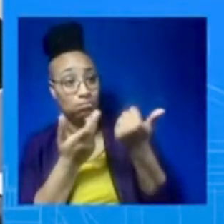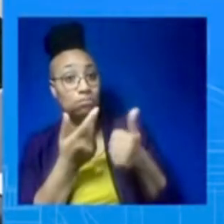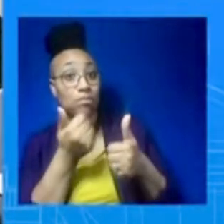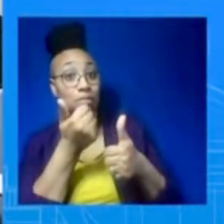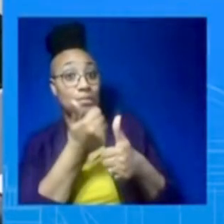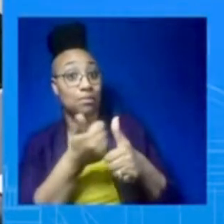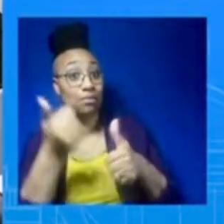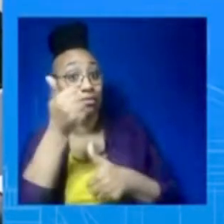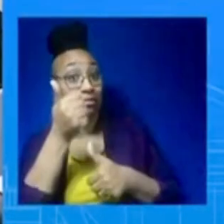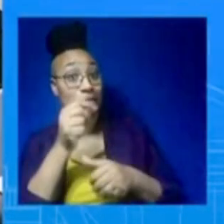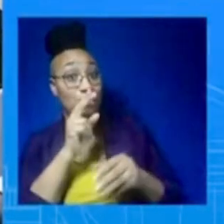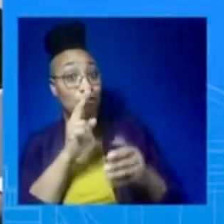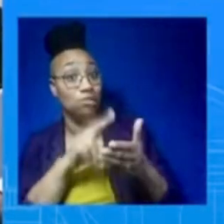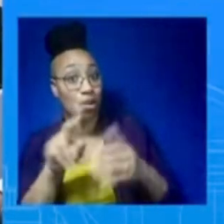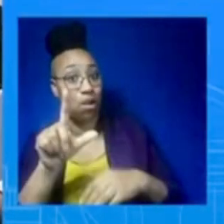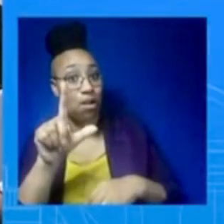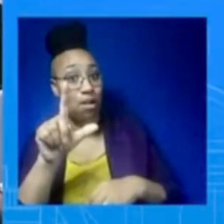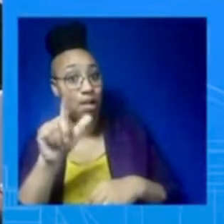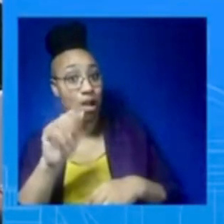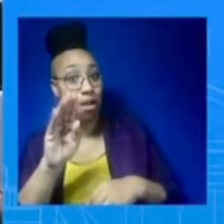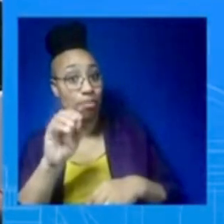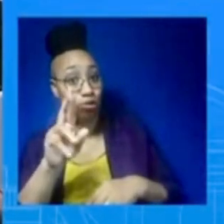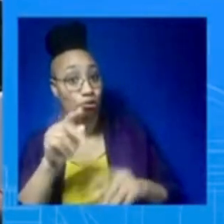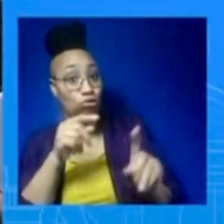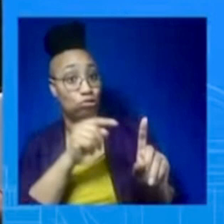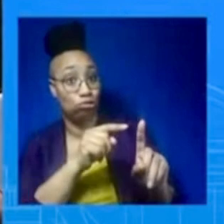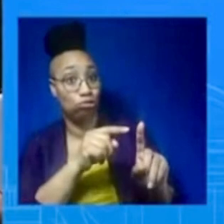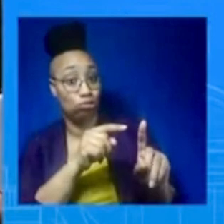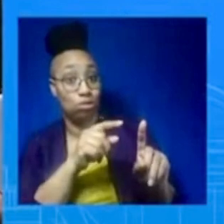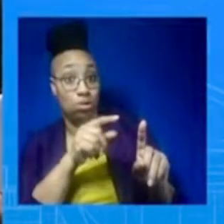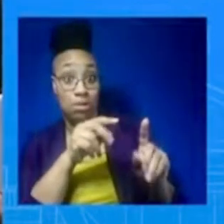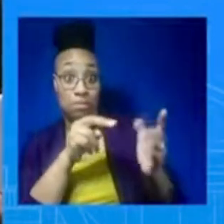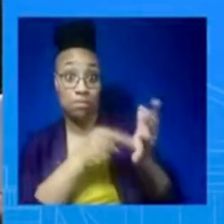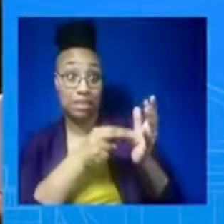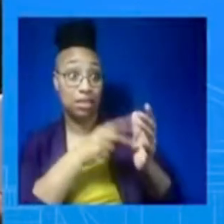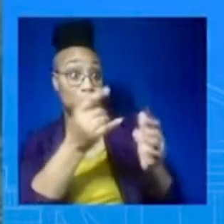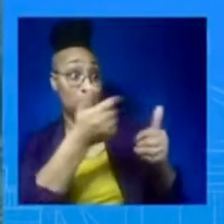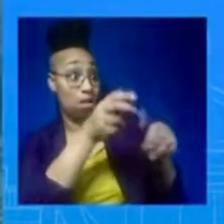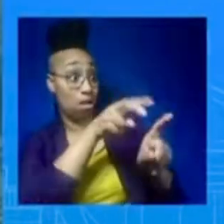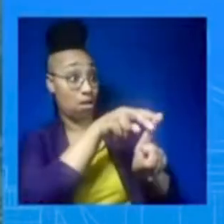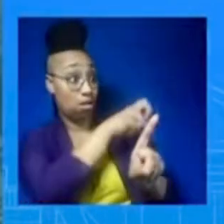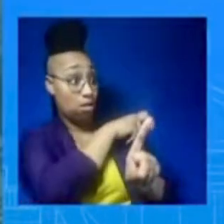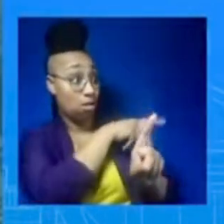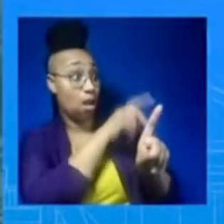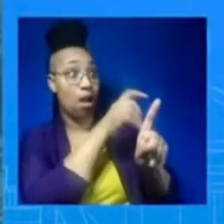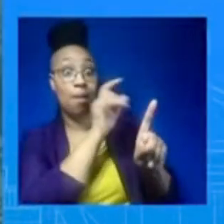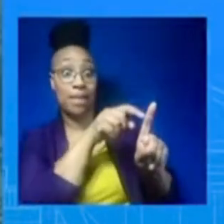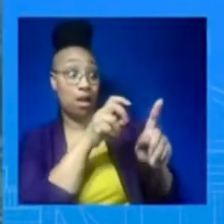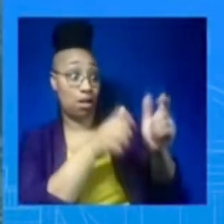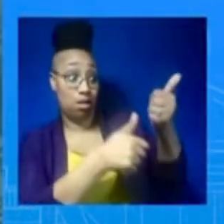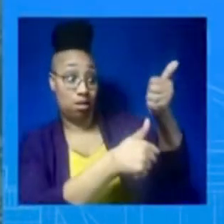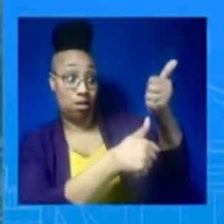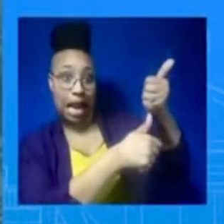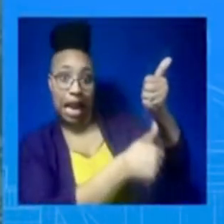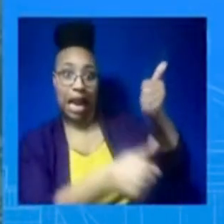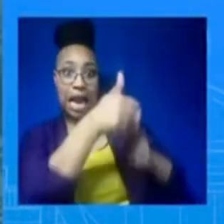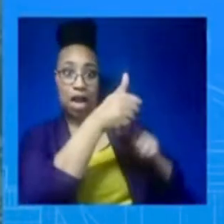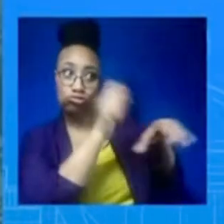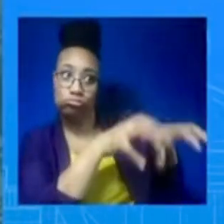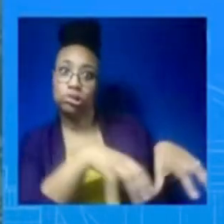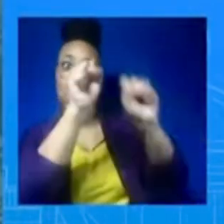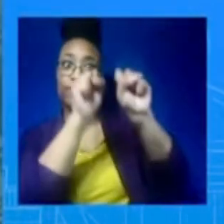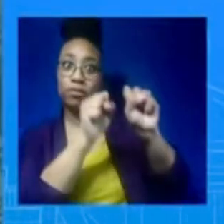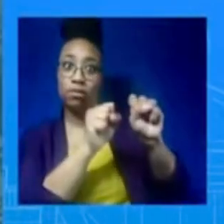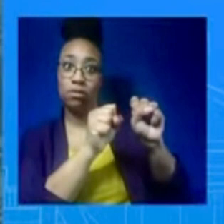overdue. Is she on the President's short list? So I'm not going to get into who's on the President's short list or